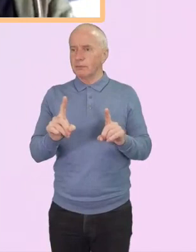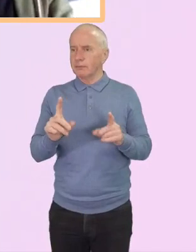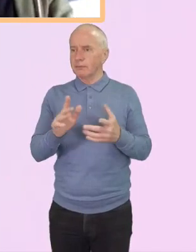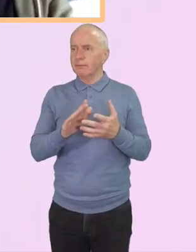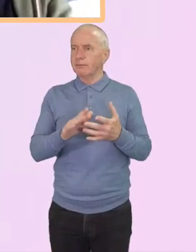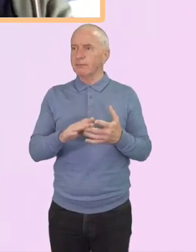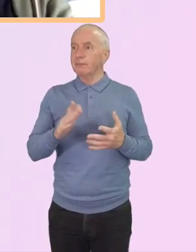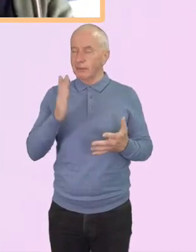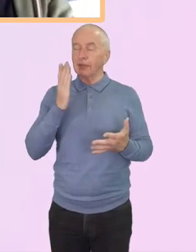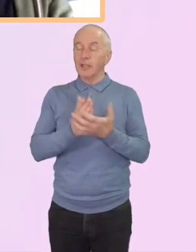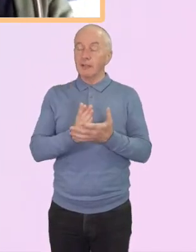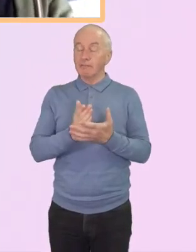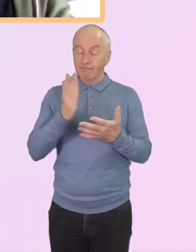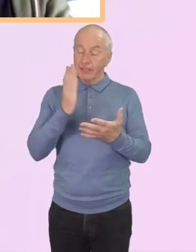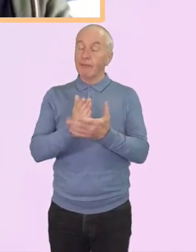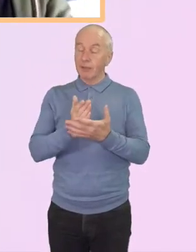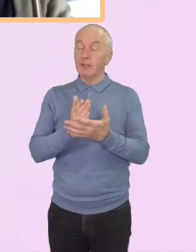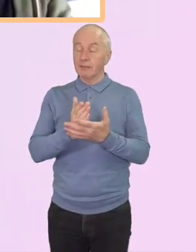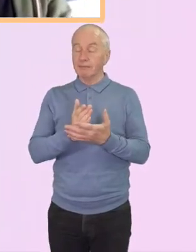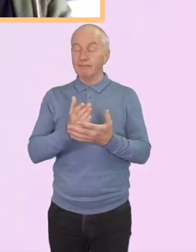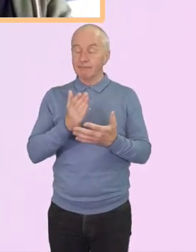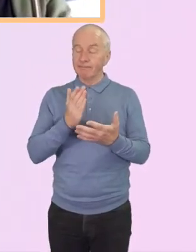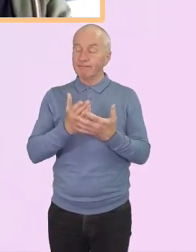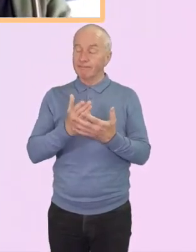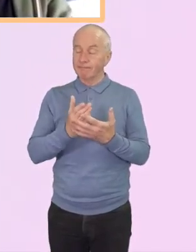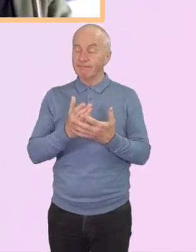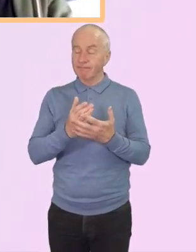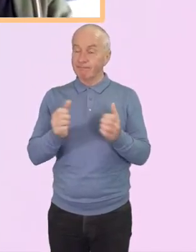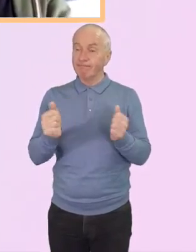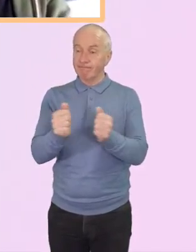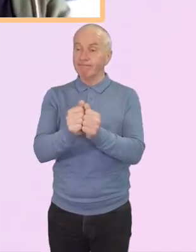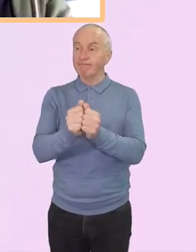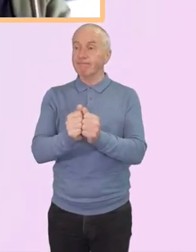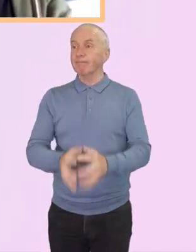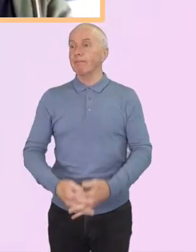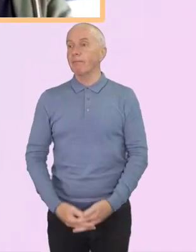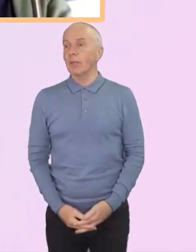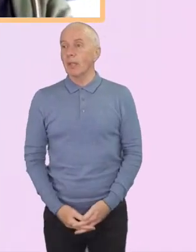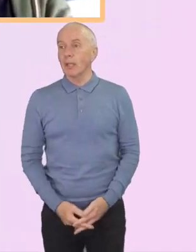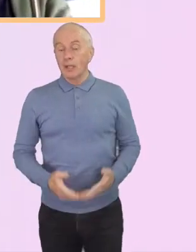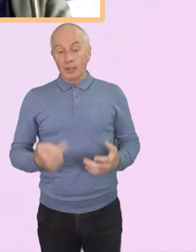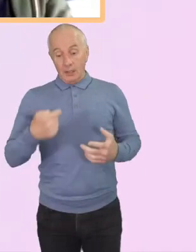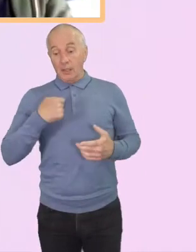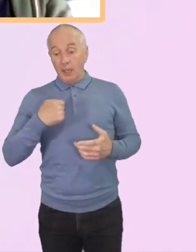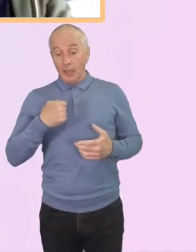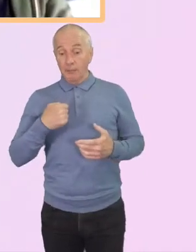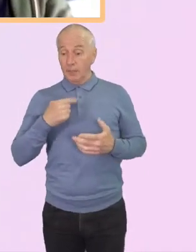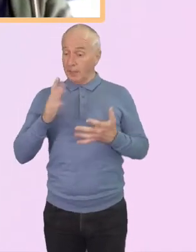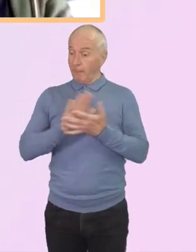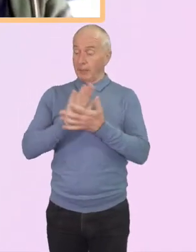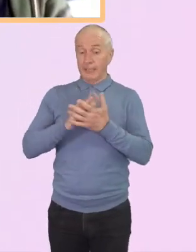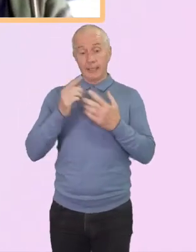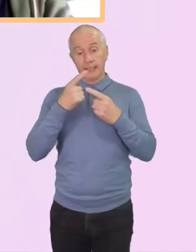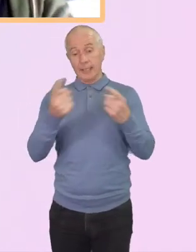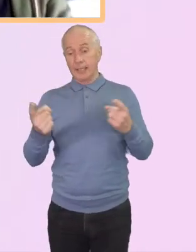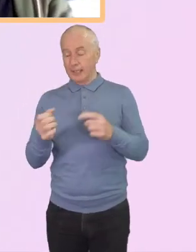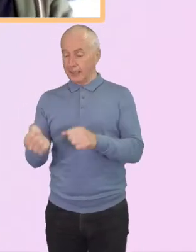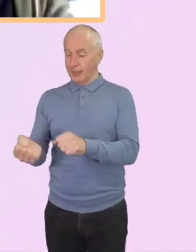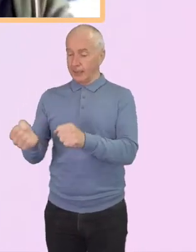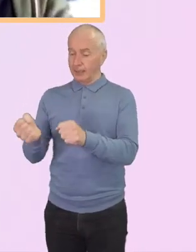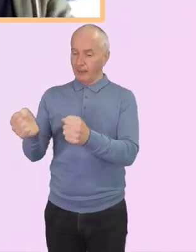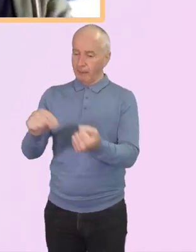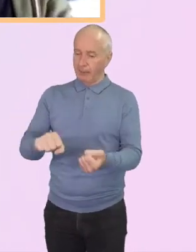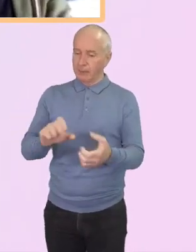Short answer, yes. And obviously something that I'm really pleased to say, that the Baptist Union in Great Britain has been